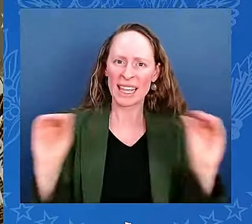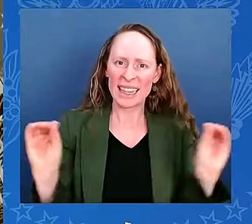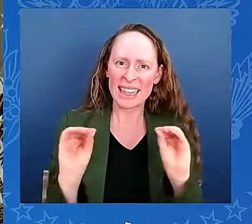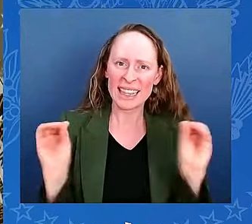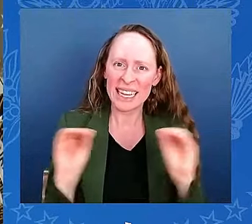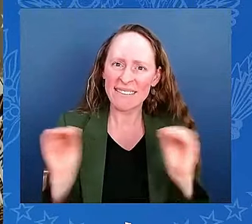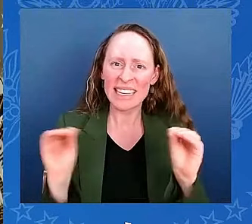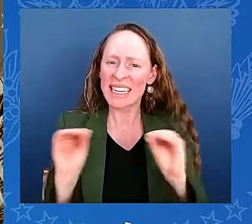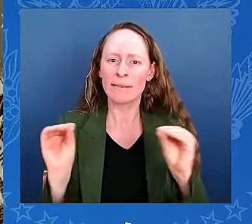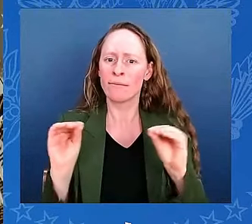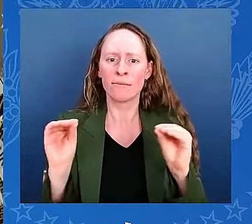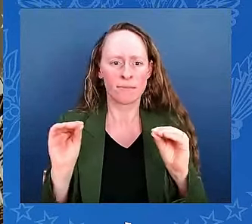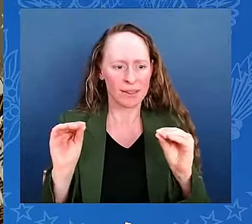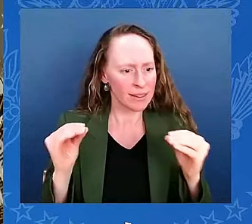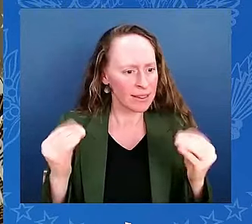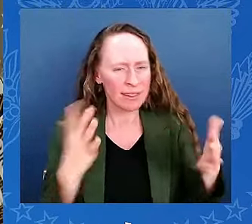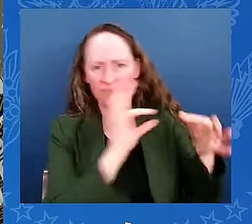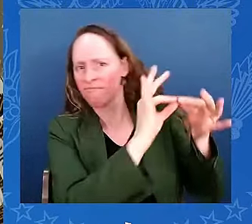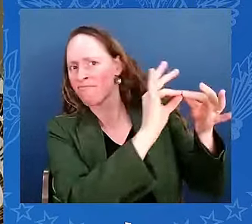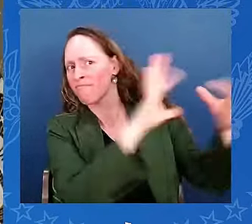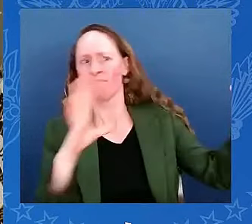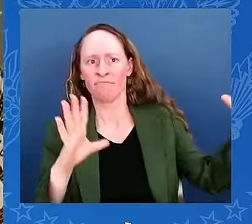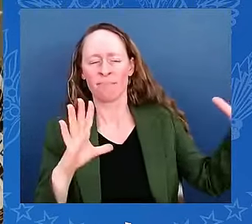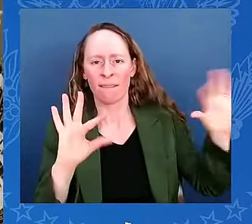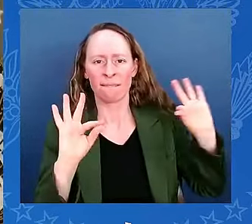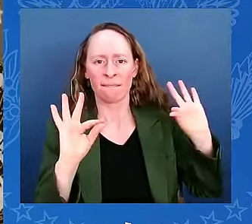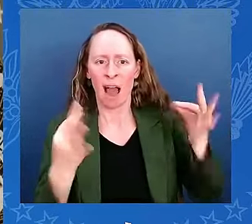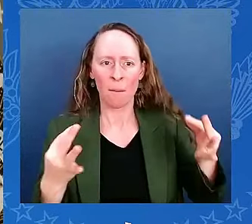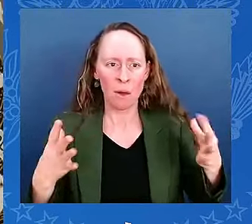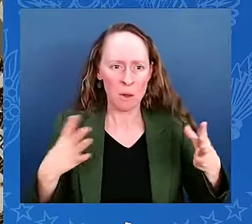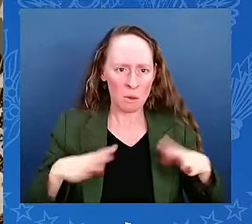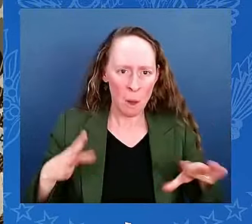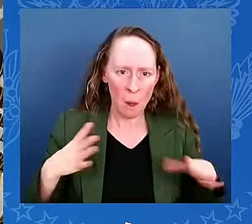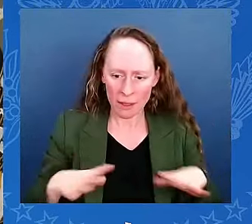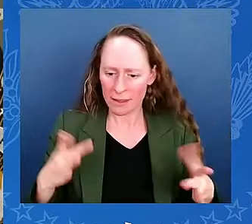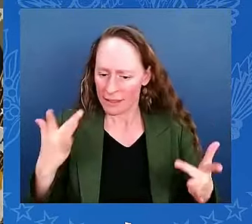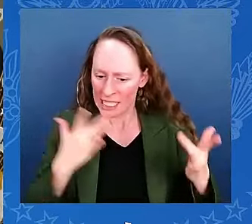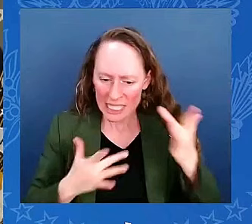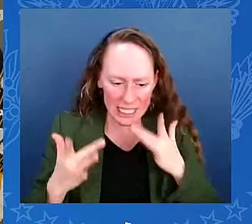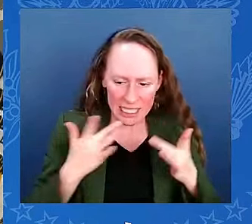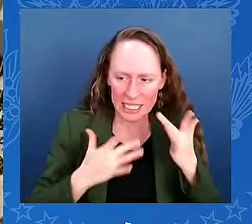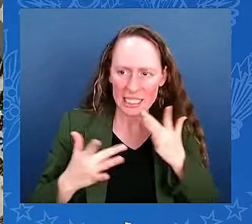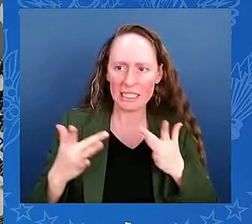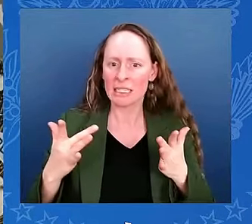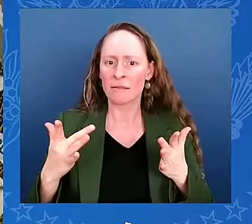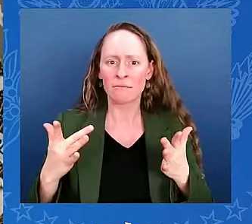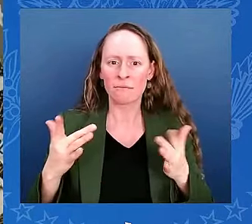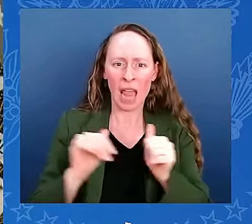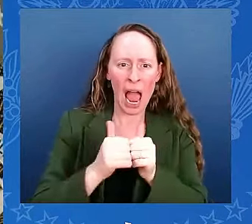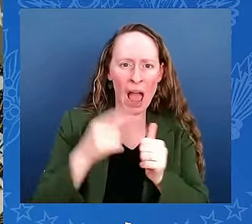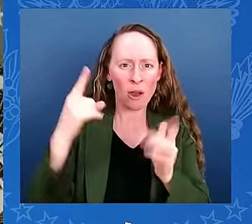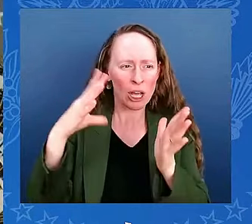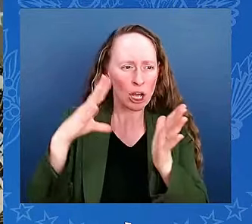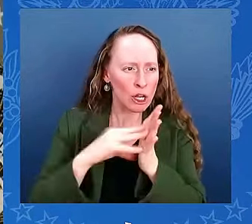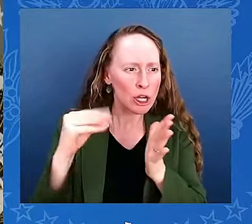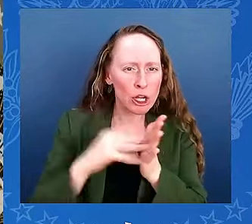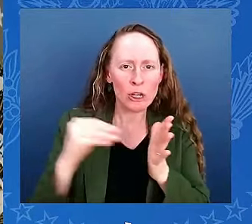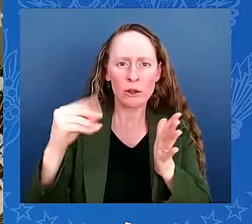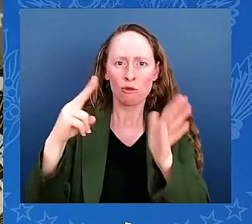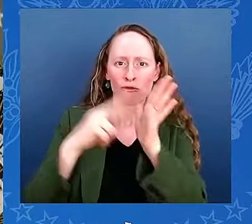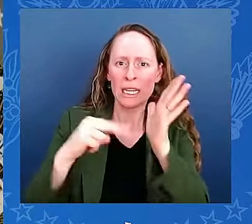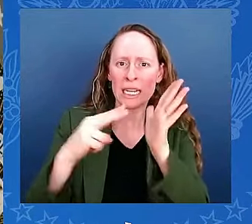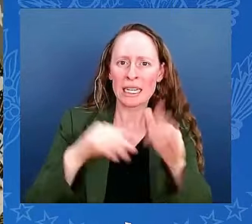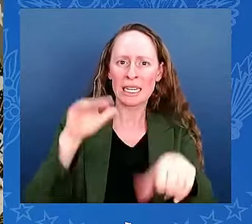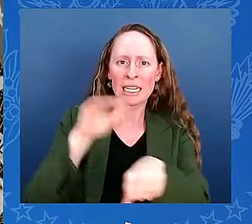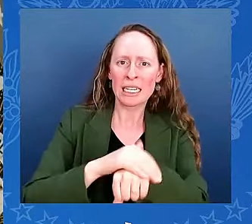teaching themselves English by watching television, listening to the radio, befriending neighbors of every background who